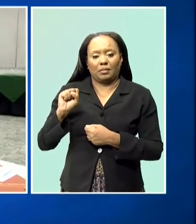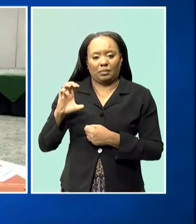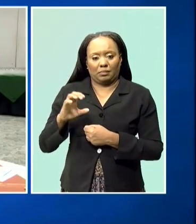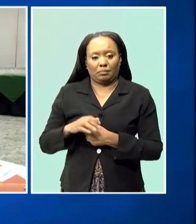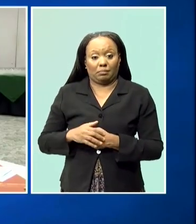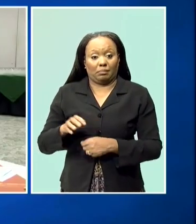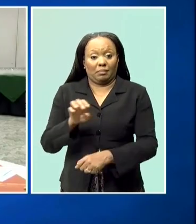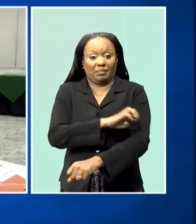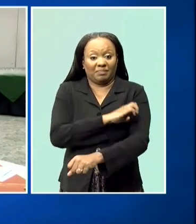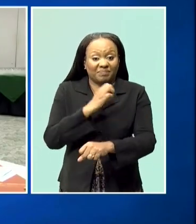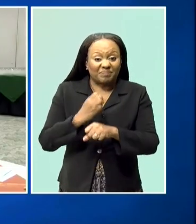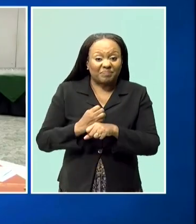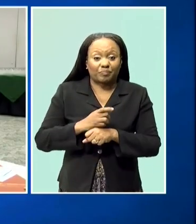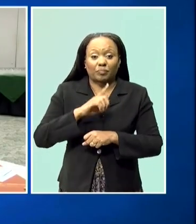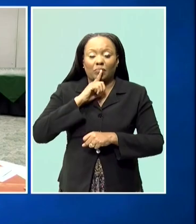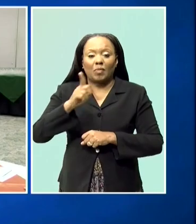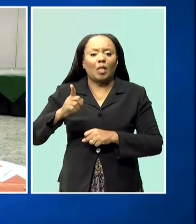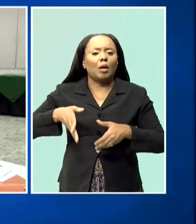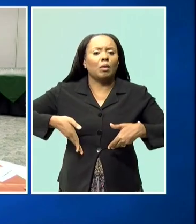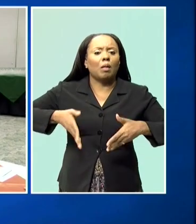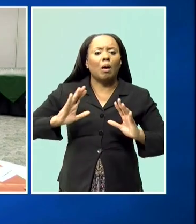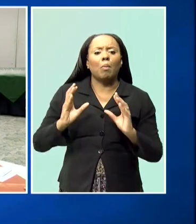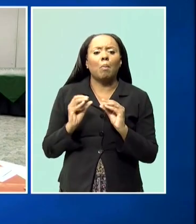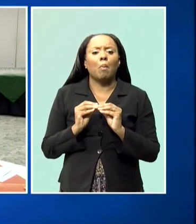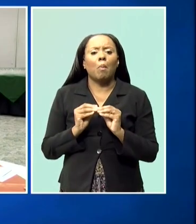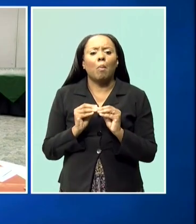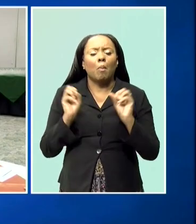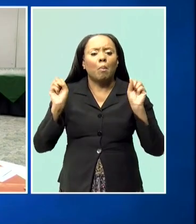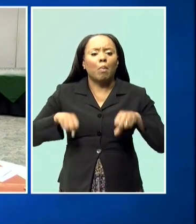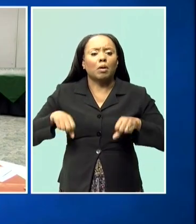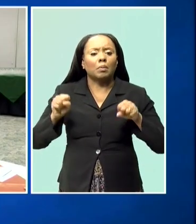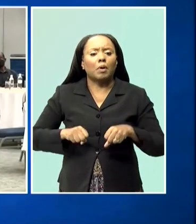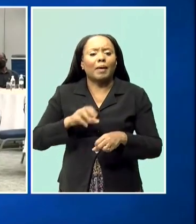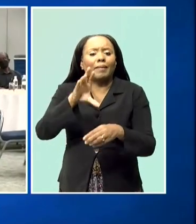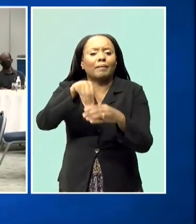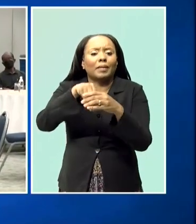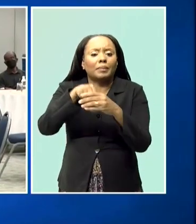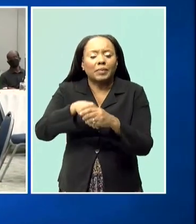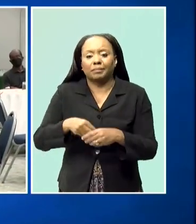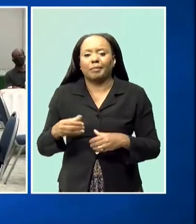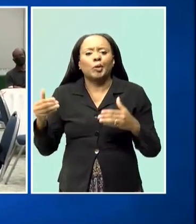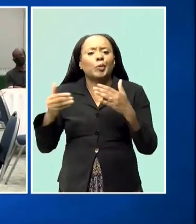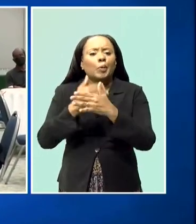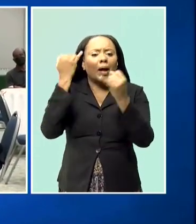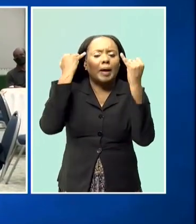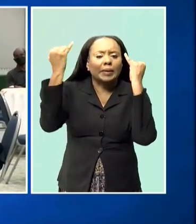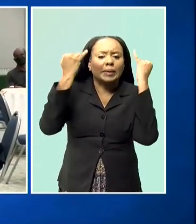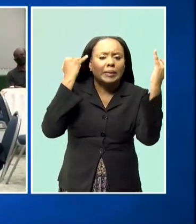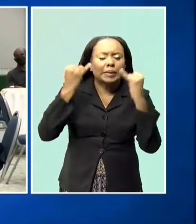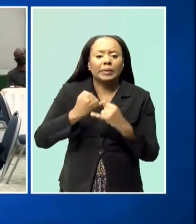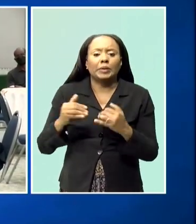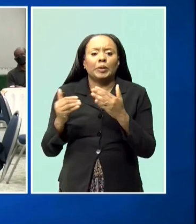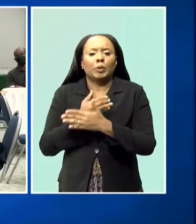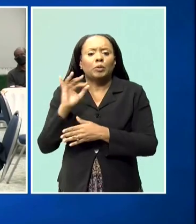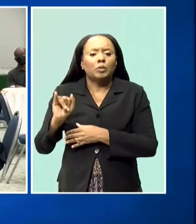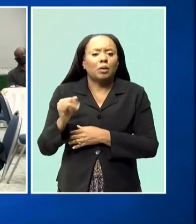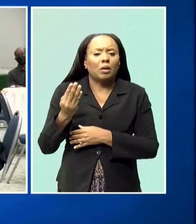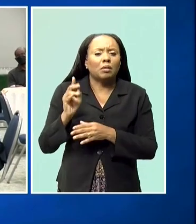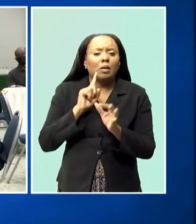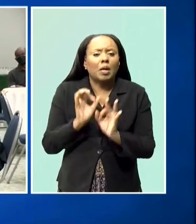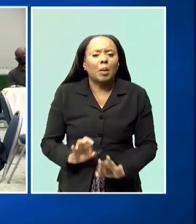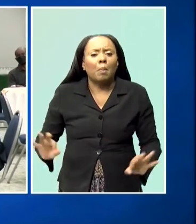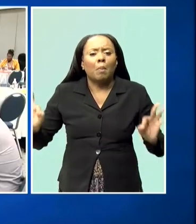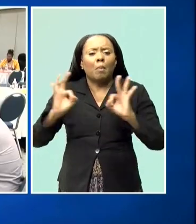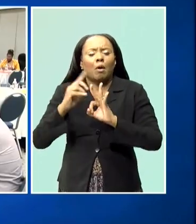She said energy creates and facilitates possible investments, innovations, new industries and jobs, which are important to sustain